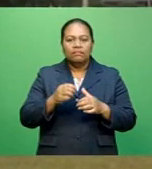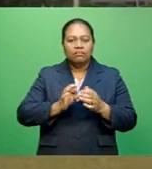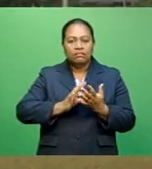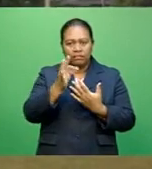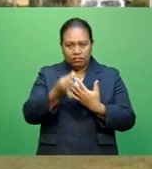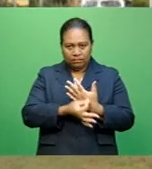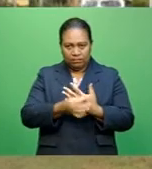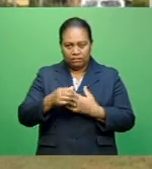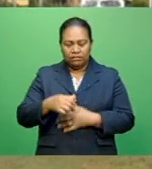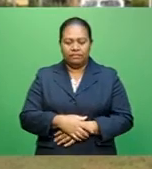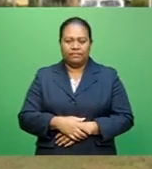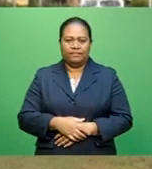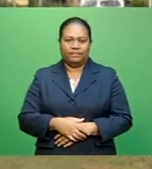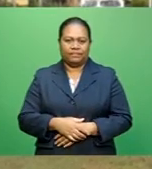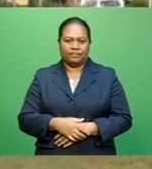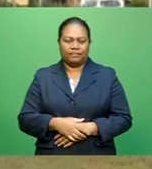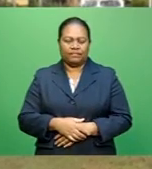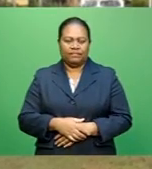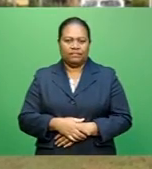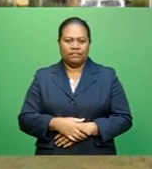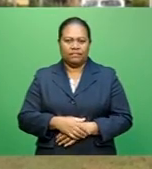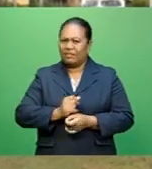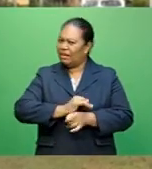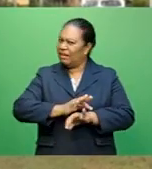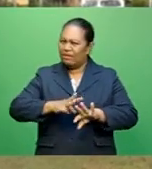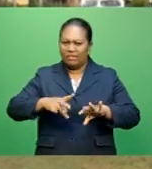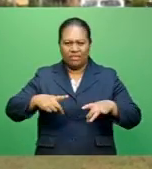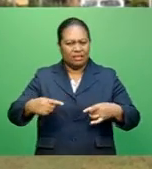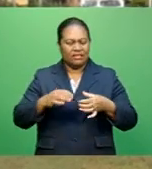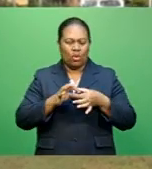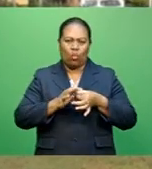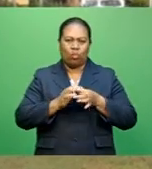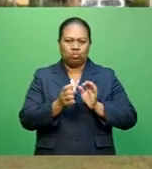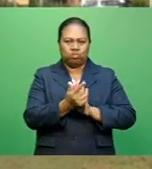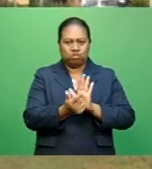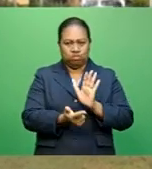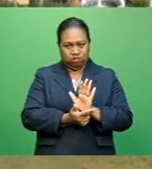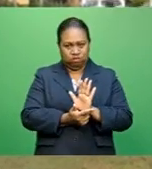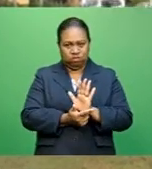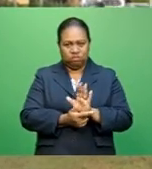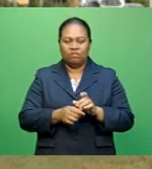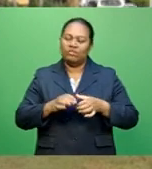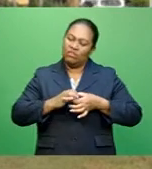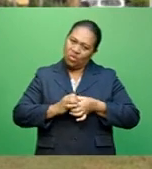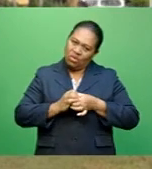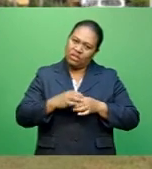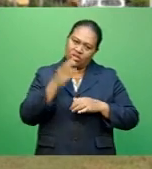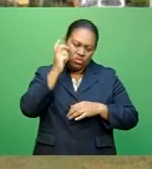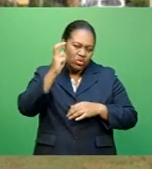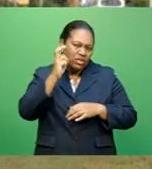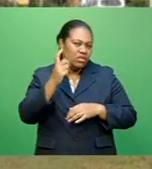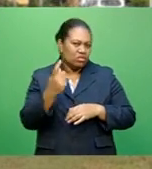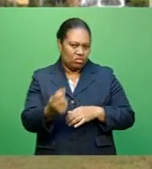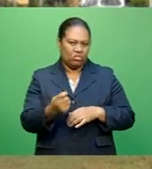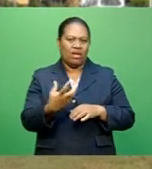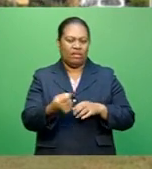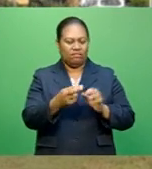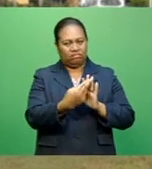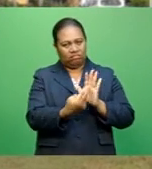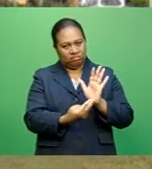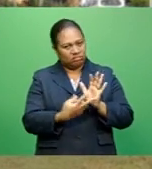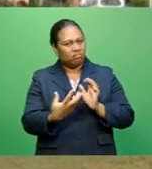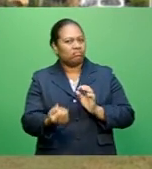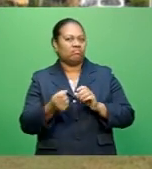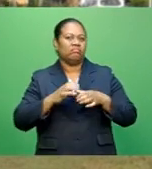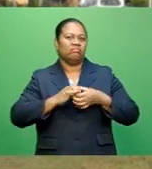It's like everything has its own laws. Training also has its own laws. And one of the laws is called